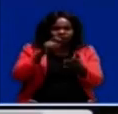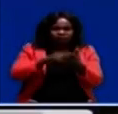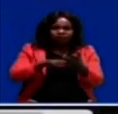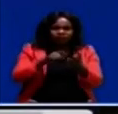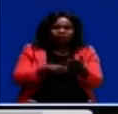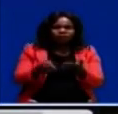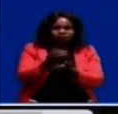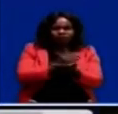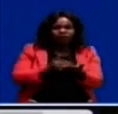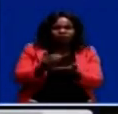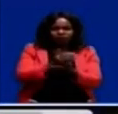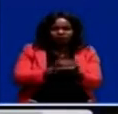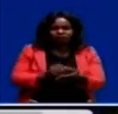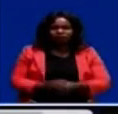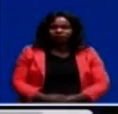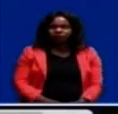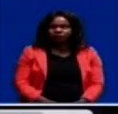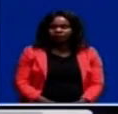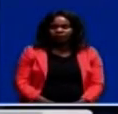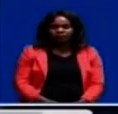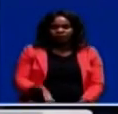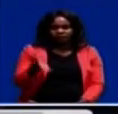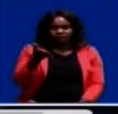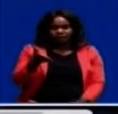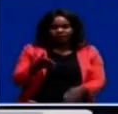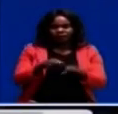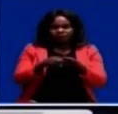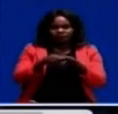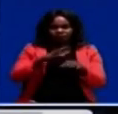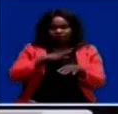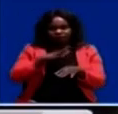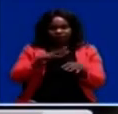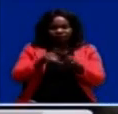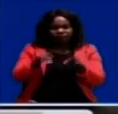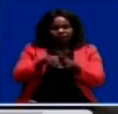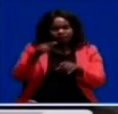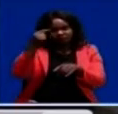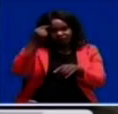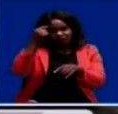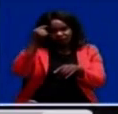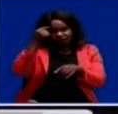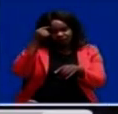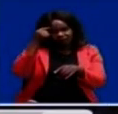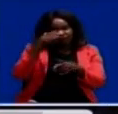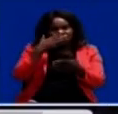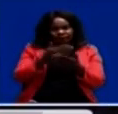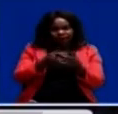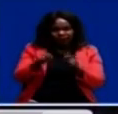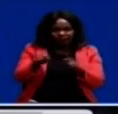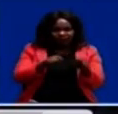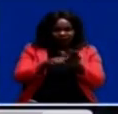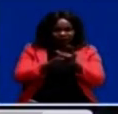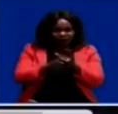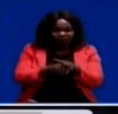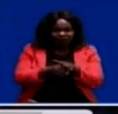Political climate seems very stable and then we a government which is committed to good governance. For example, for by